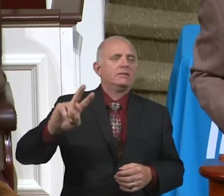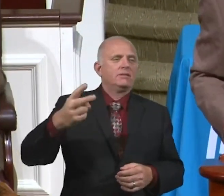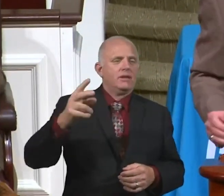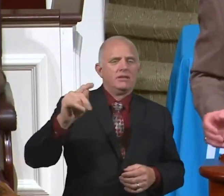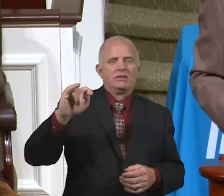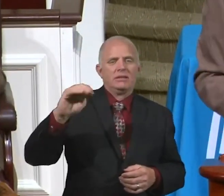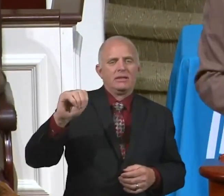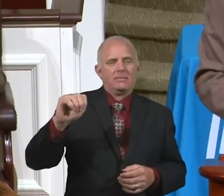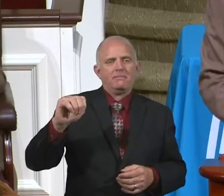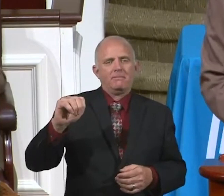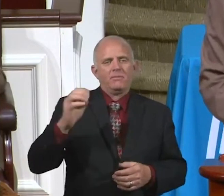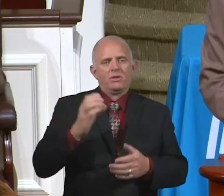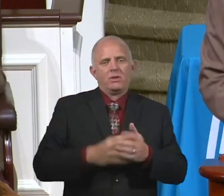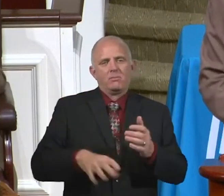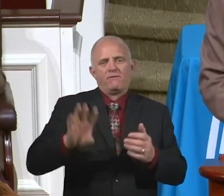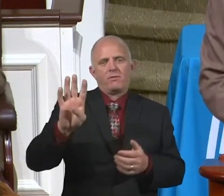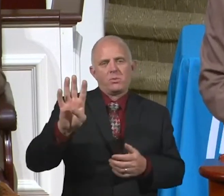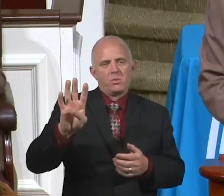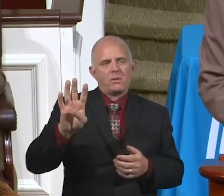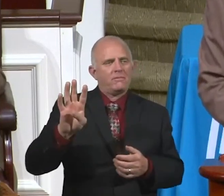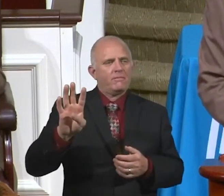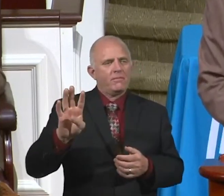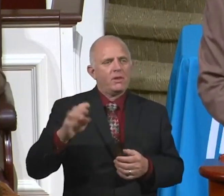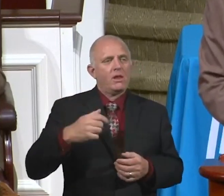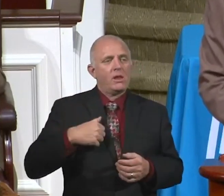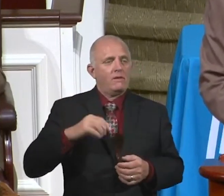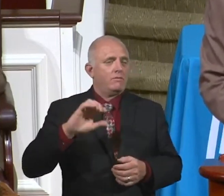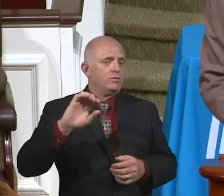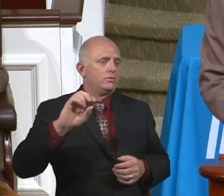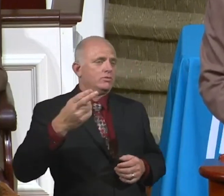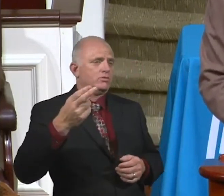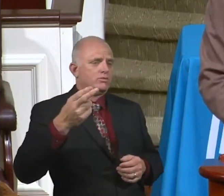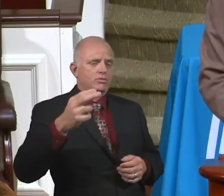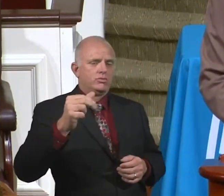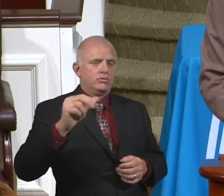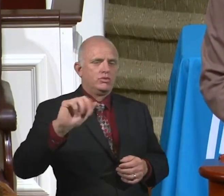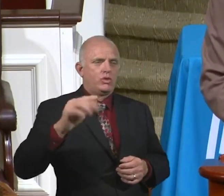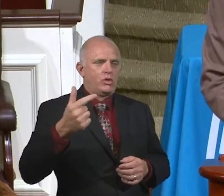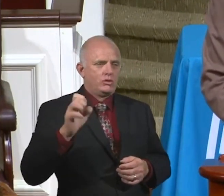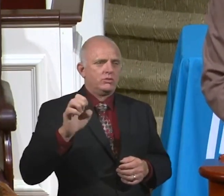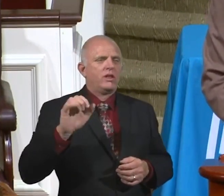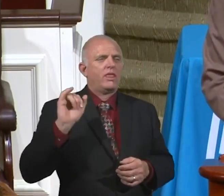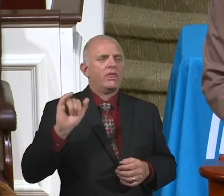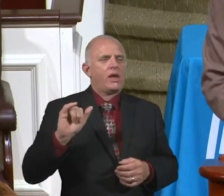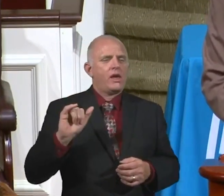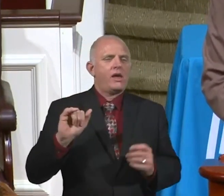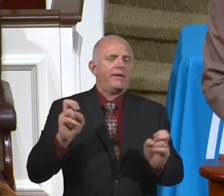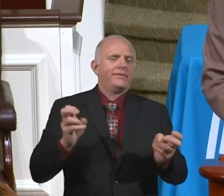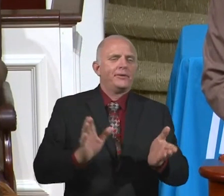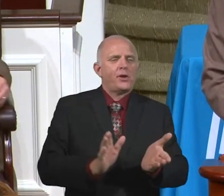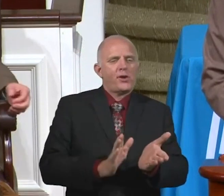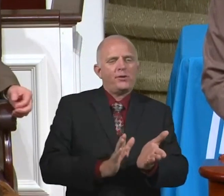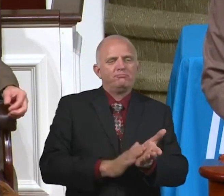I charge. You think charge, is that a soft word? No, it's a strong word. He I charge thee. I'm getting in your face,